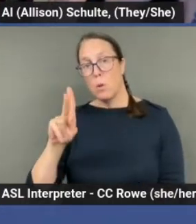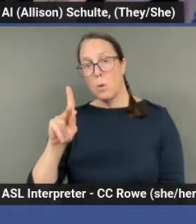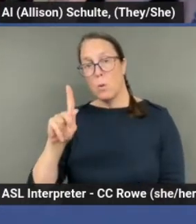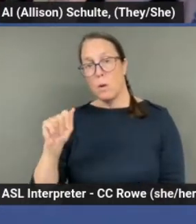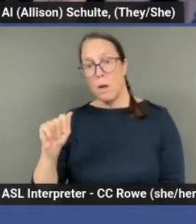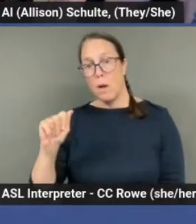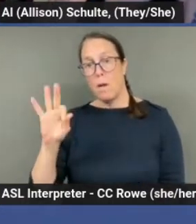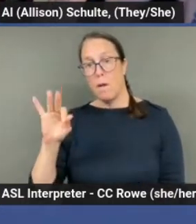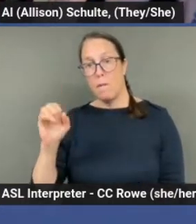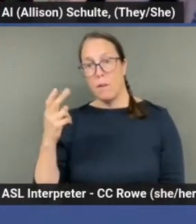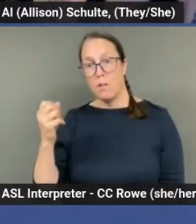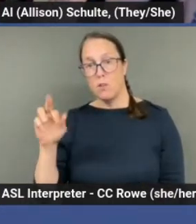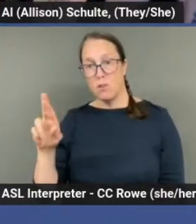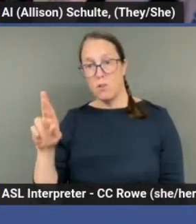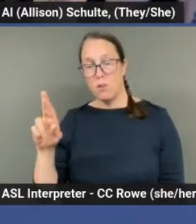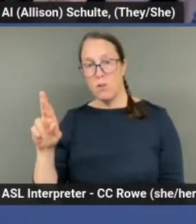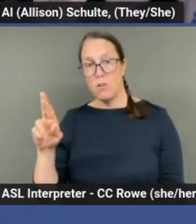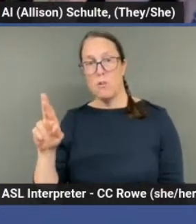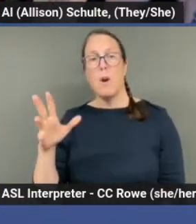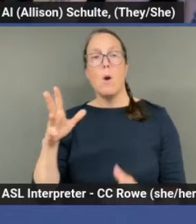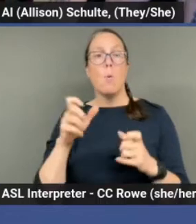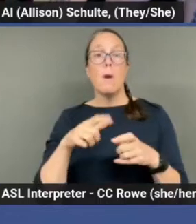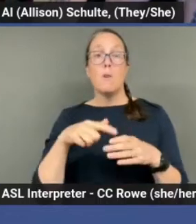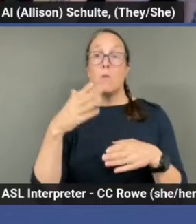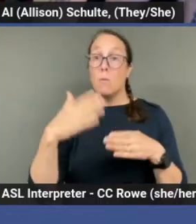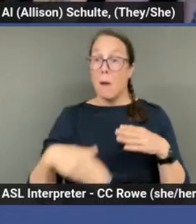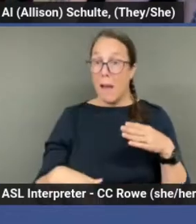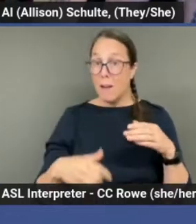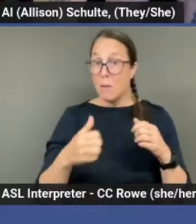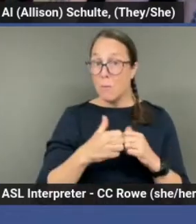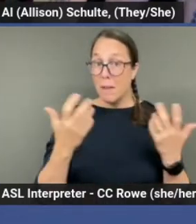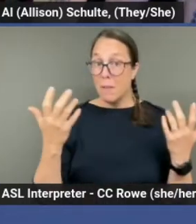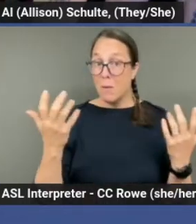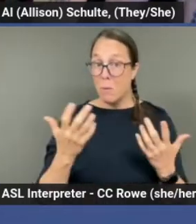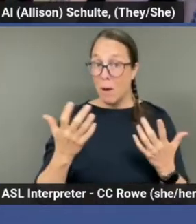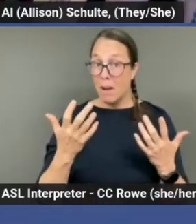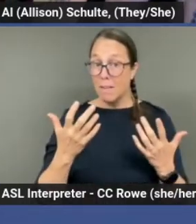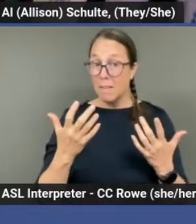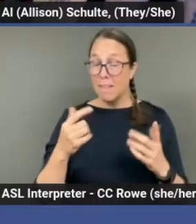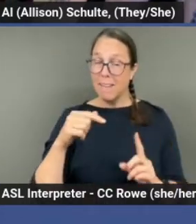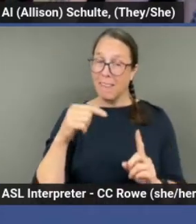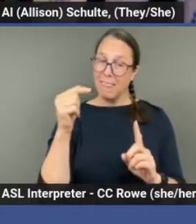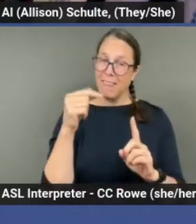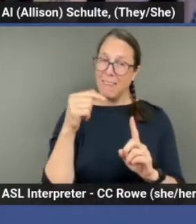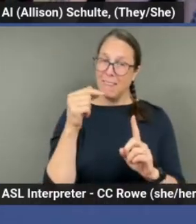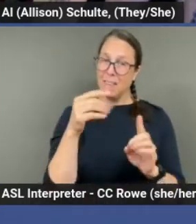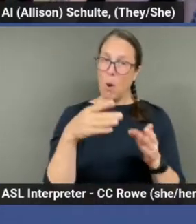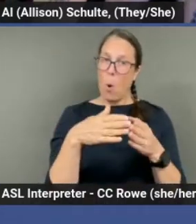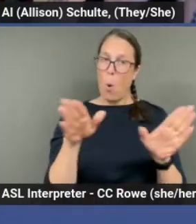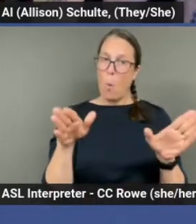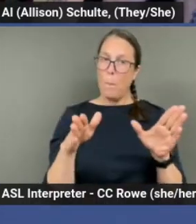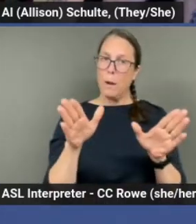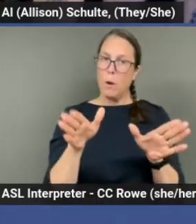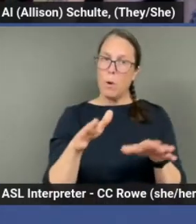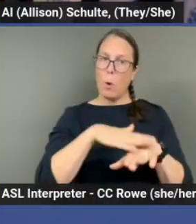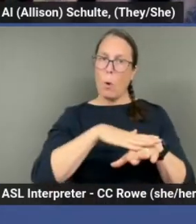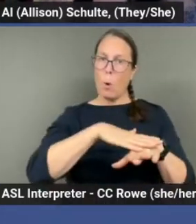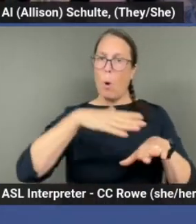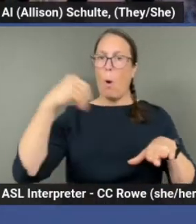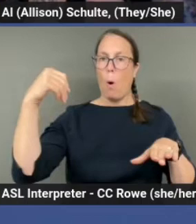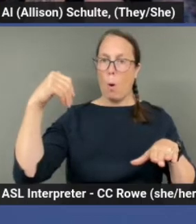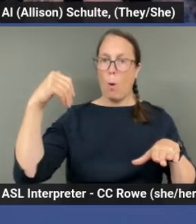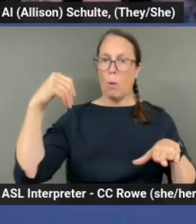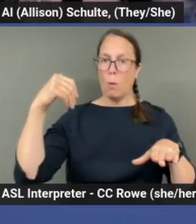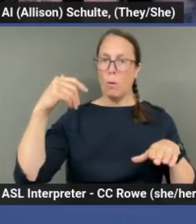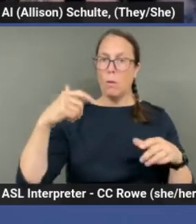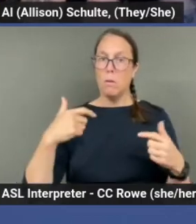And I wanted to end with that, um, part of this is an open call. Um, I'm